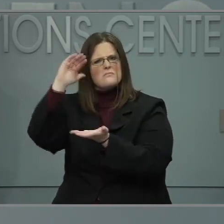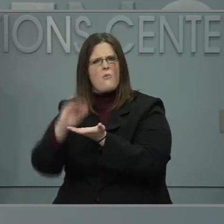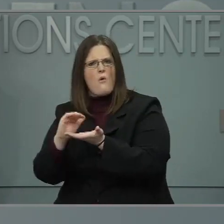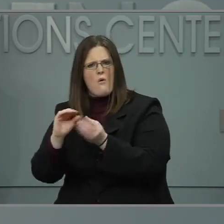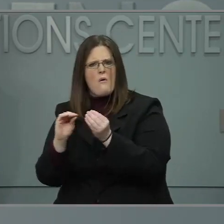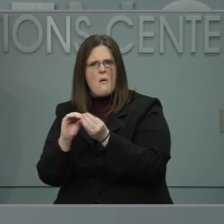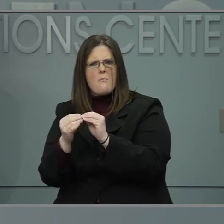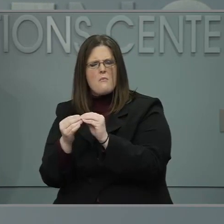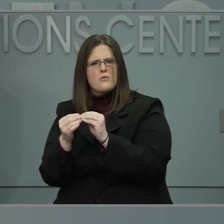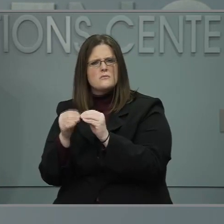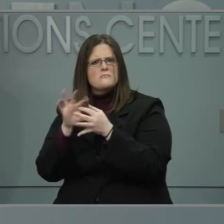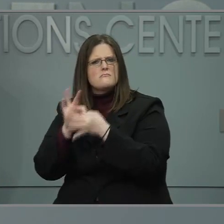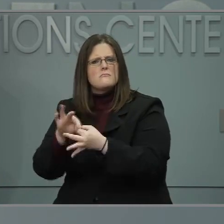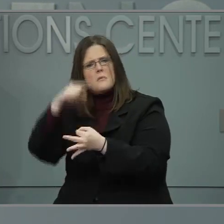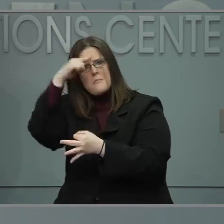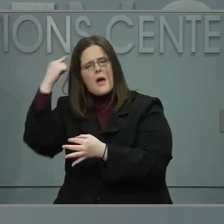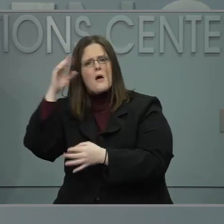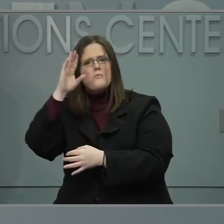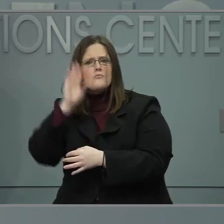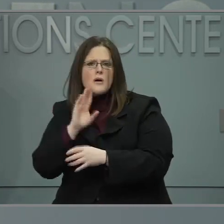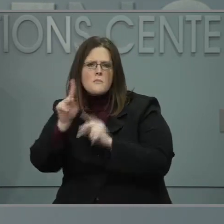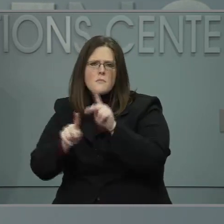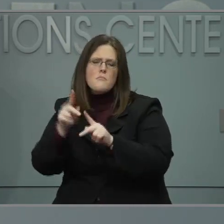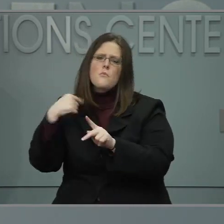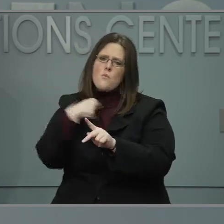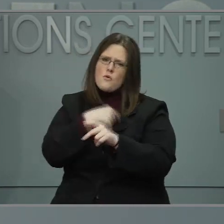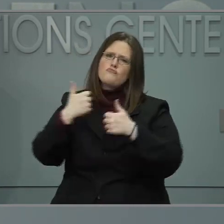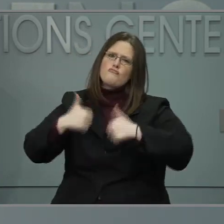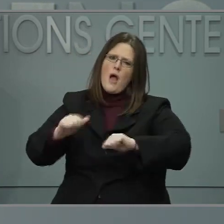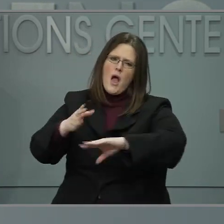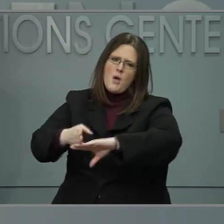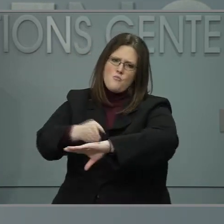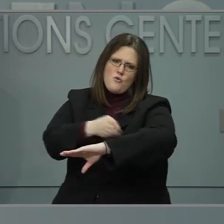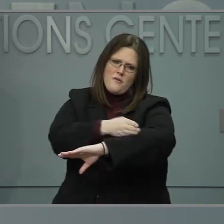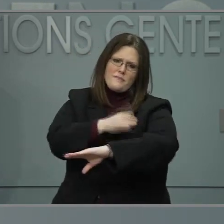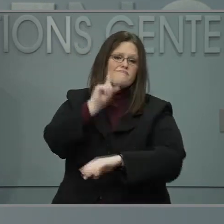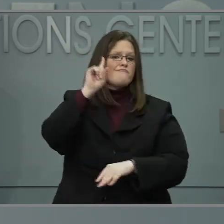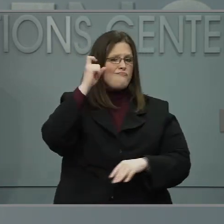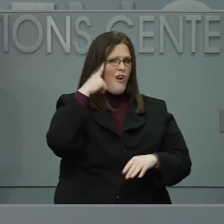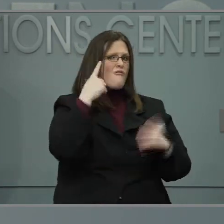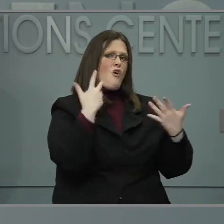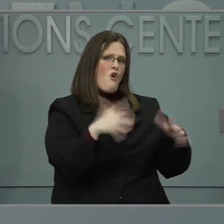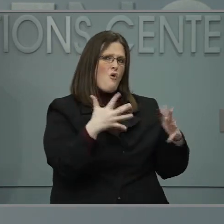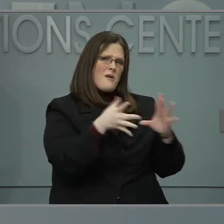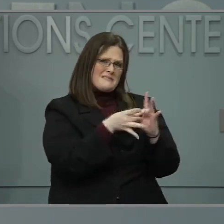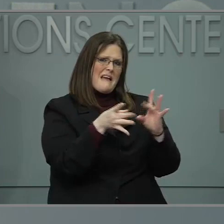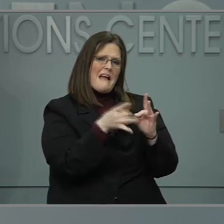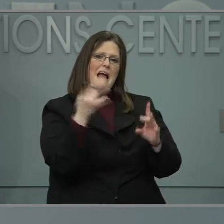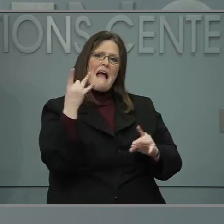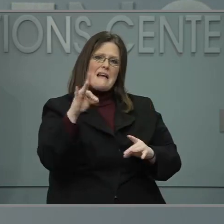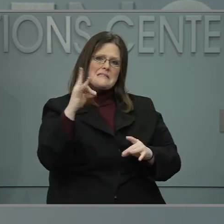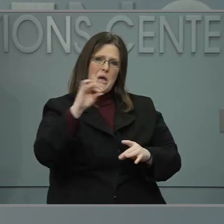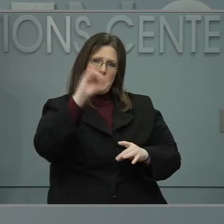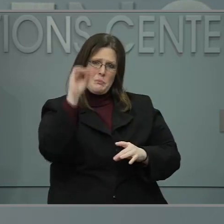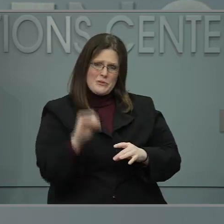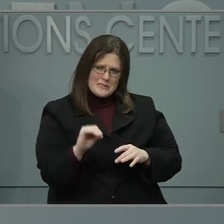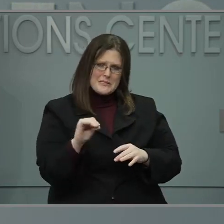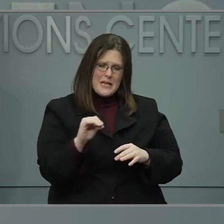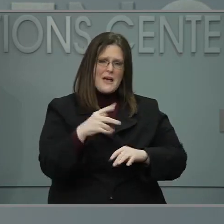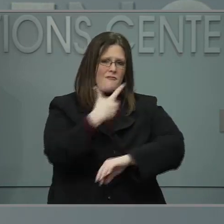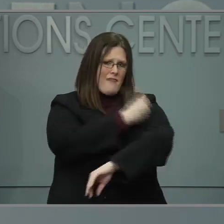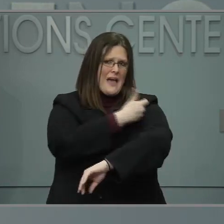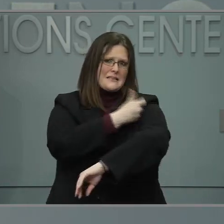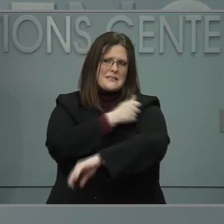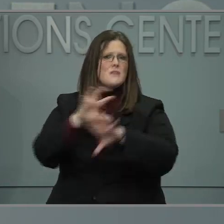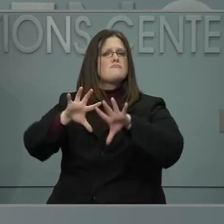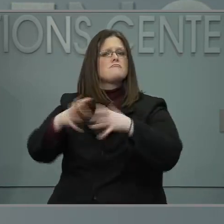as the governor shared. This past week, 18% of vaccines administered in the state have gone to our black or African American population